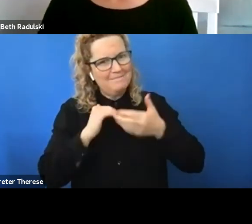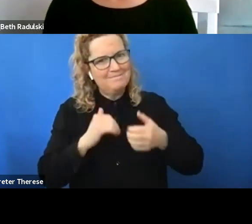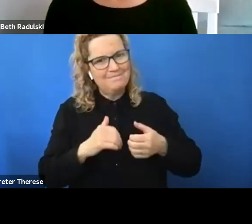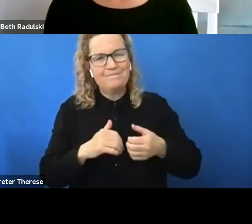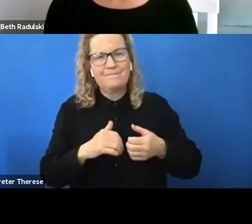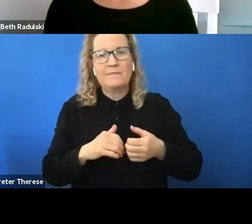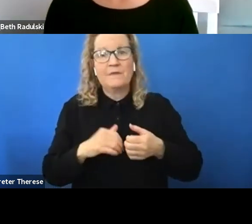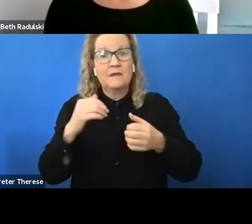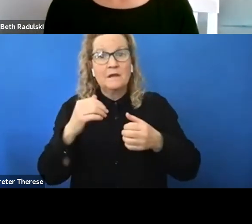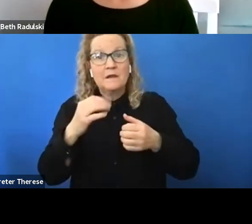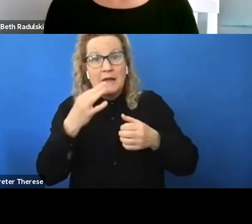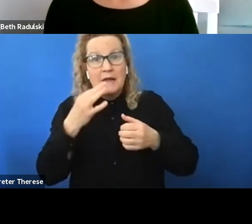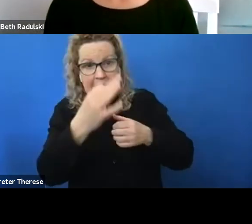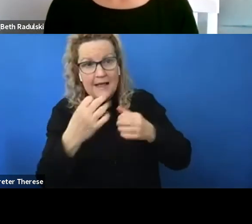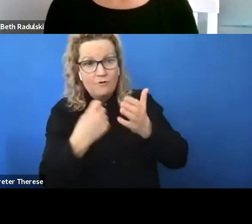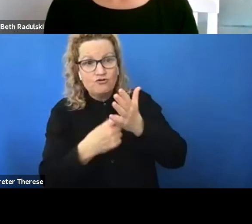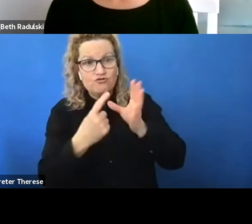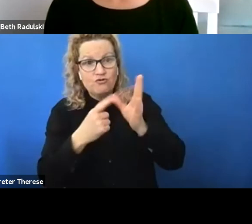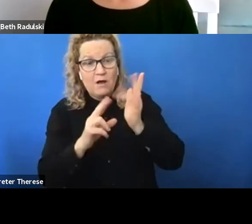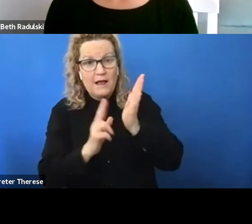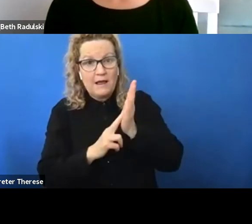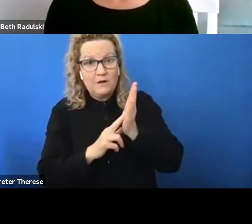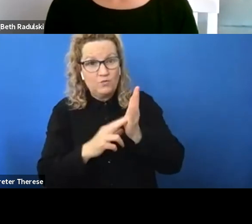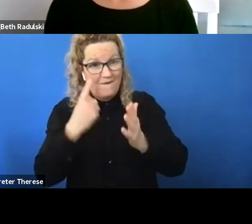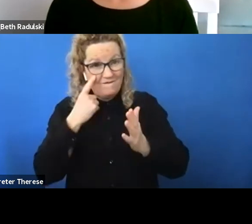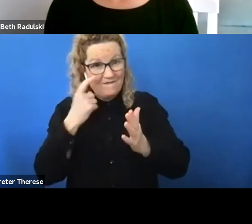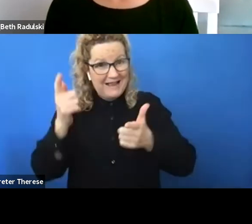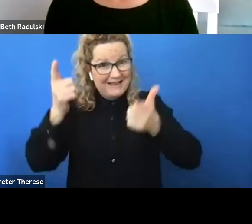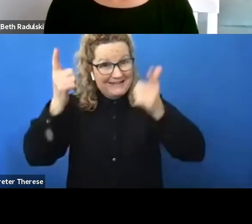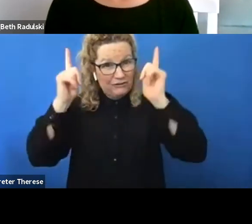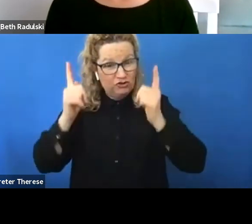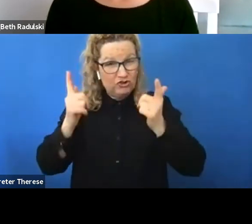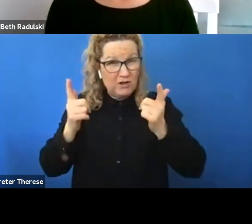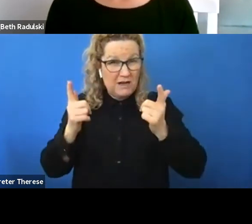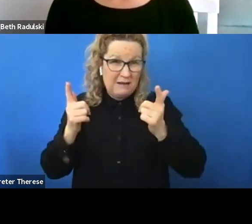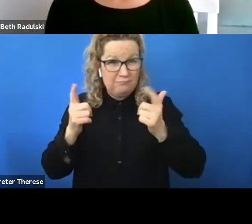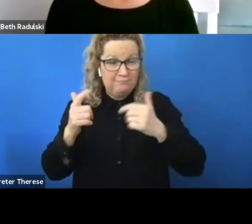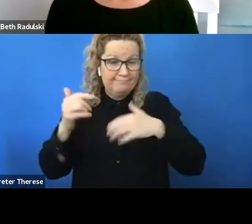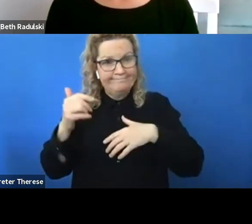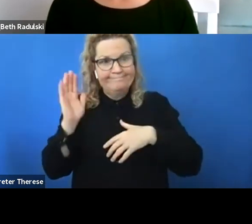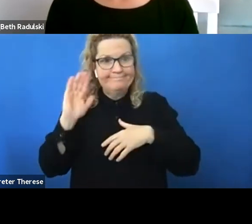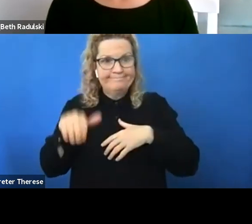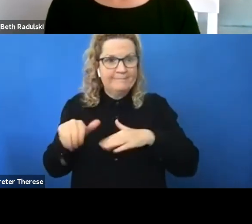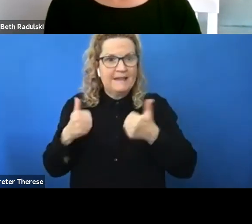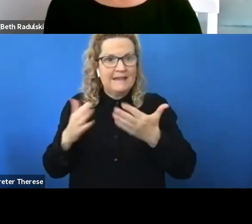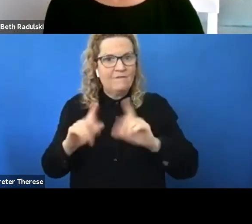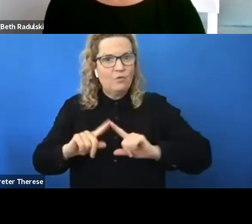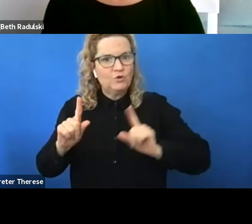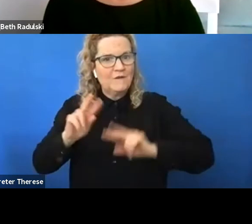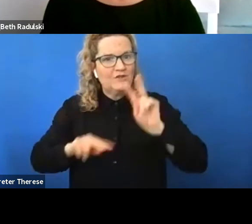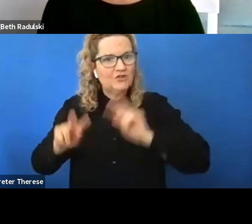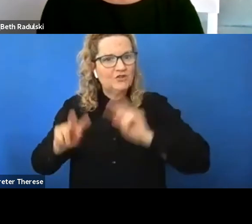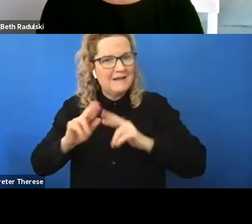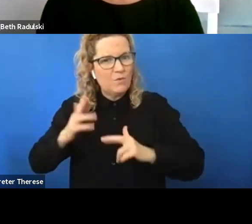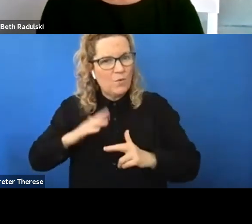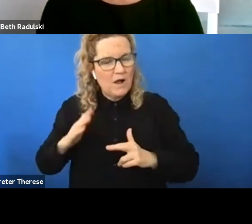ryan have you found that academics and teachers have had any issues with providing alternate assessments if required um